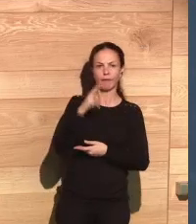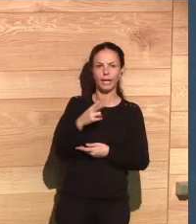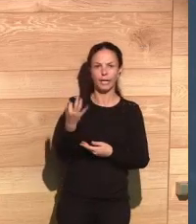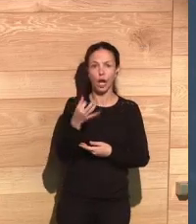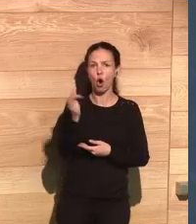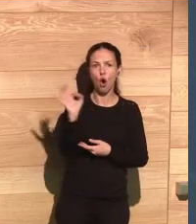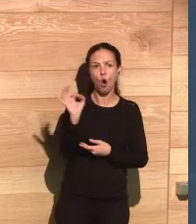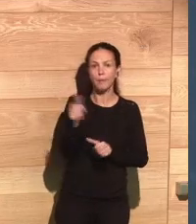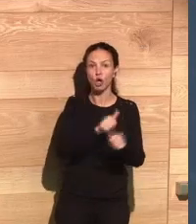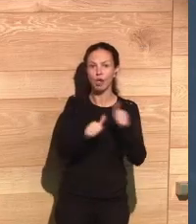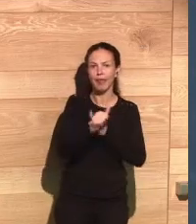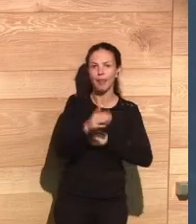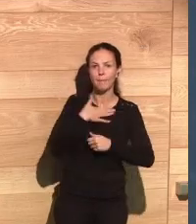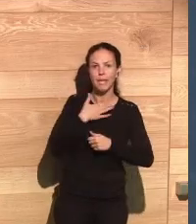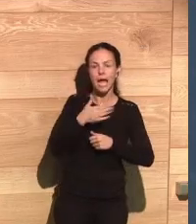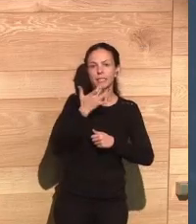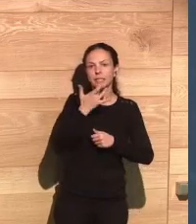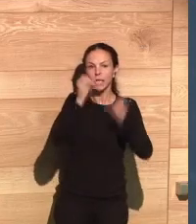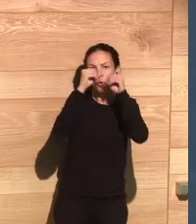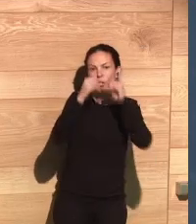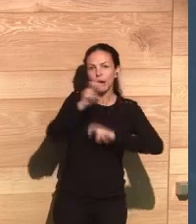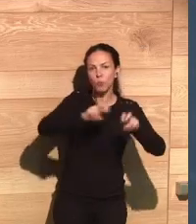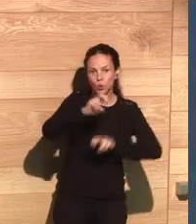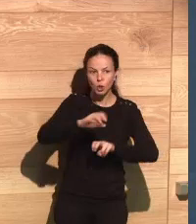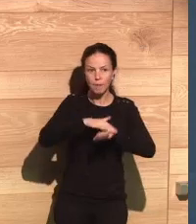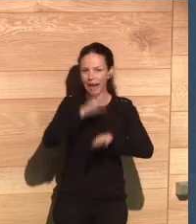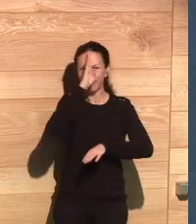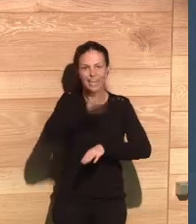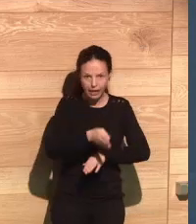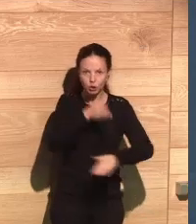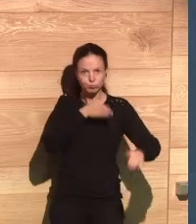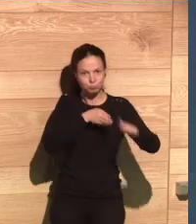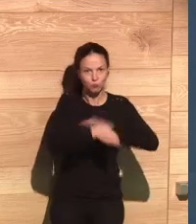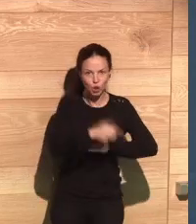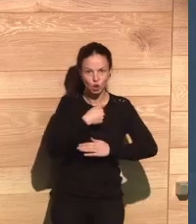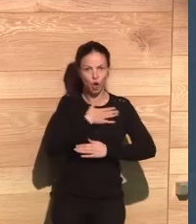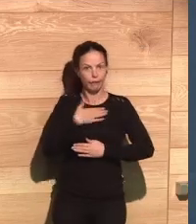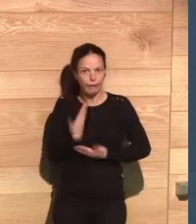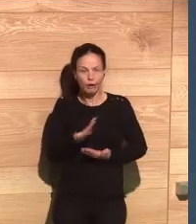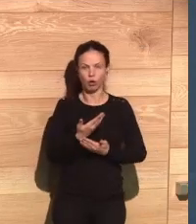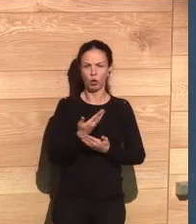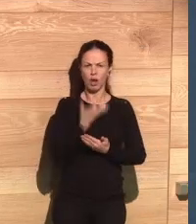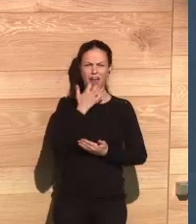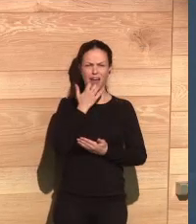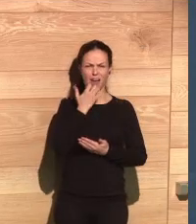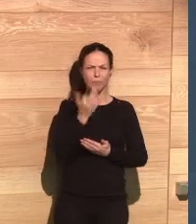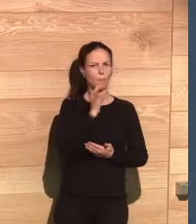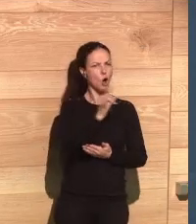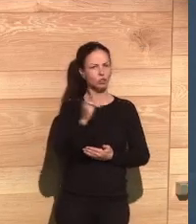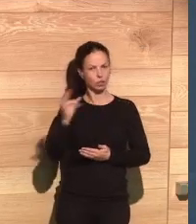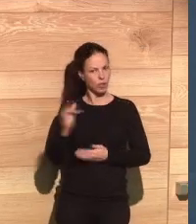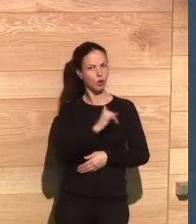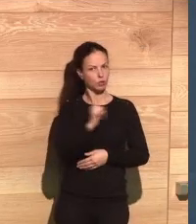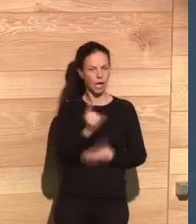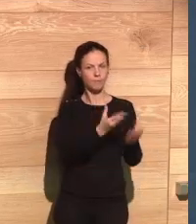actually need to see, just countless examples of that. Whether those goods always outweigh some of the